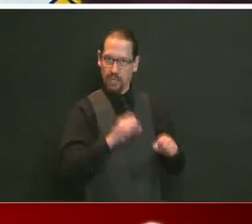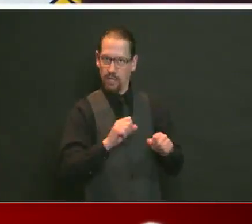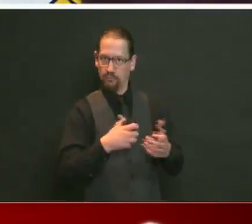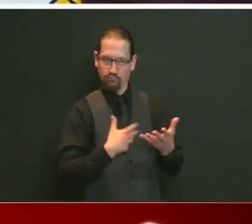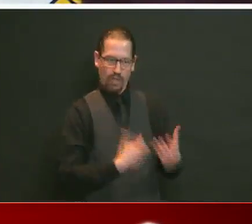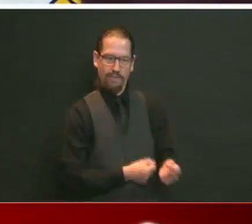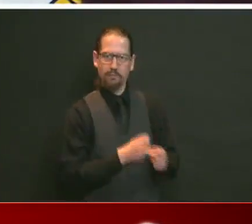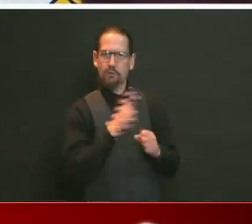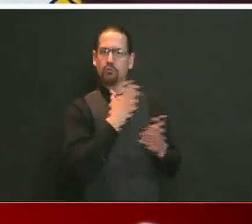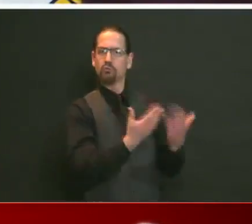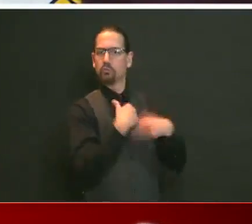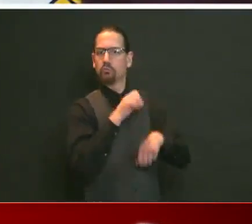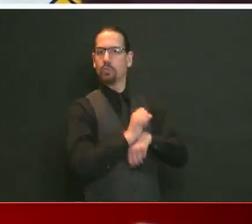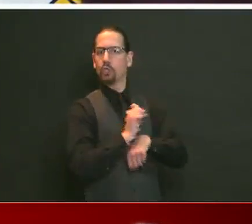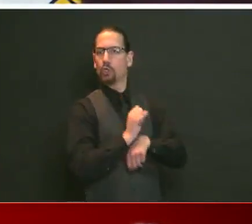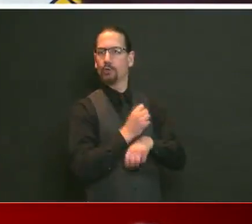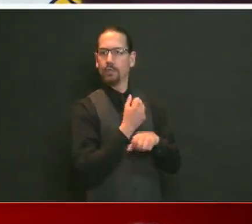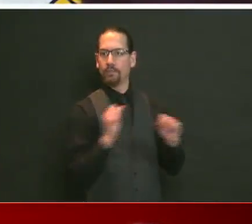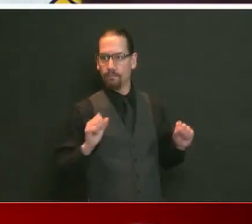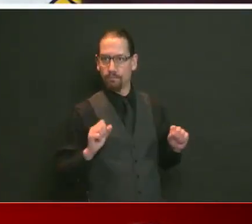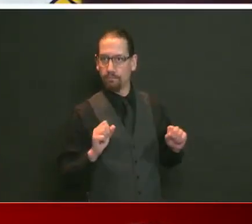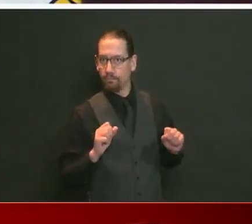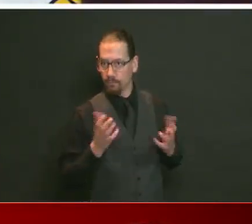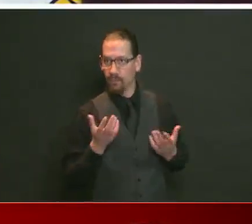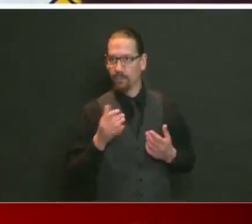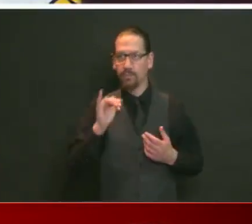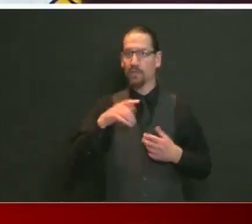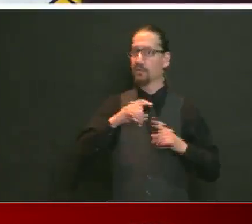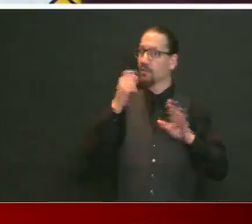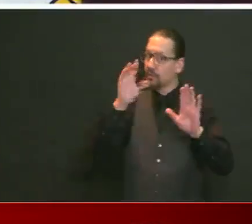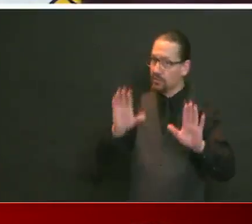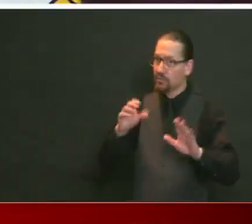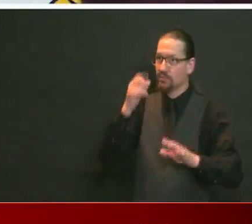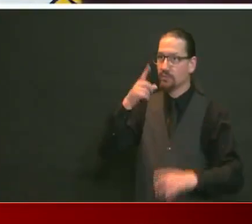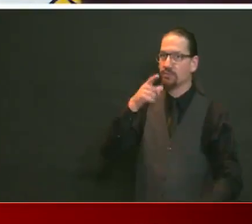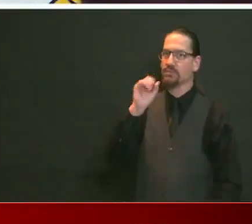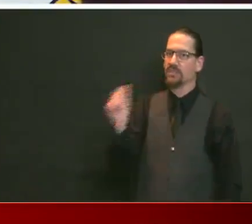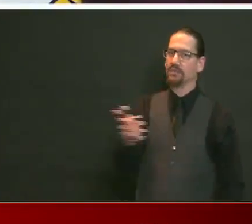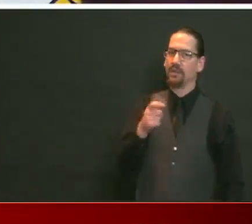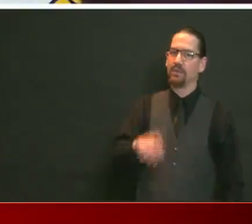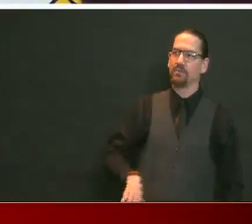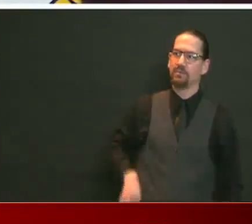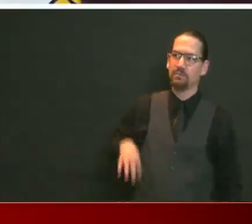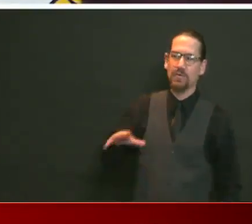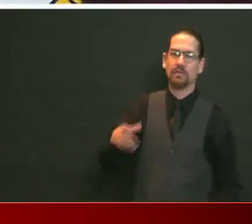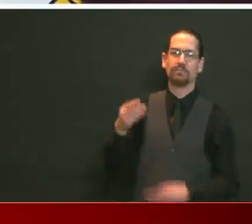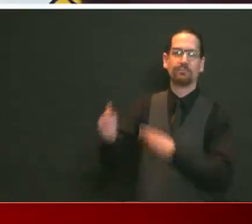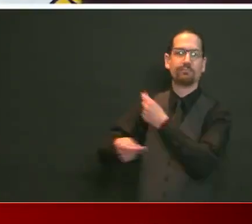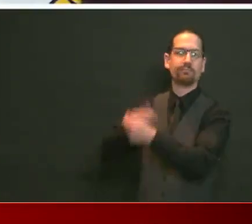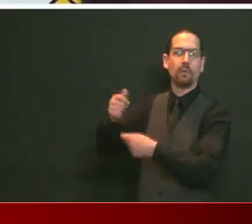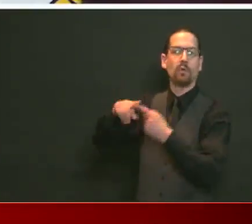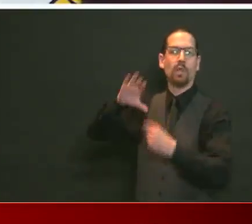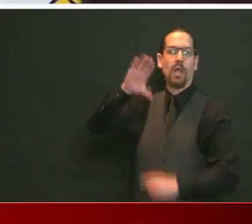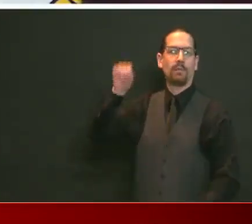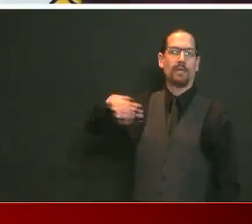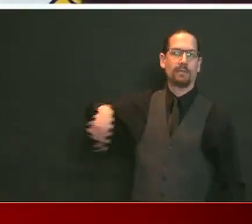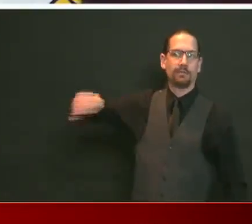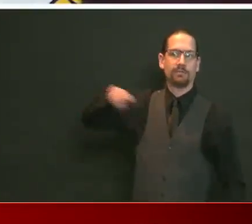they want to go ahead and do that, that's on their dime, and we'll help them. You know, we're helping them figure out how to do it.